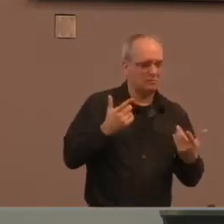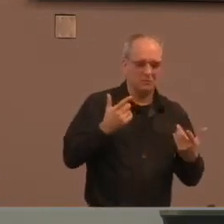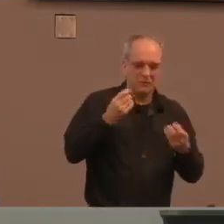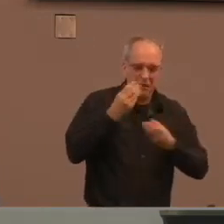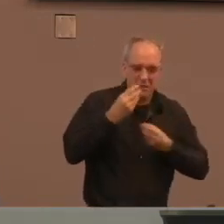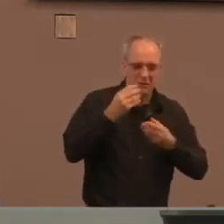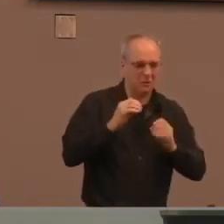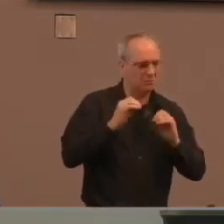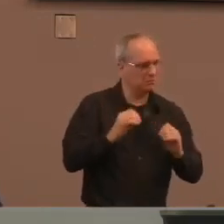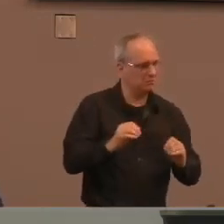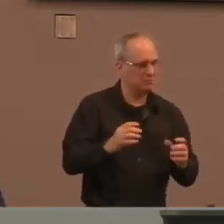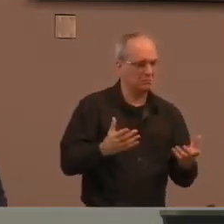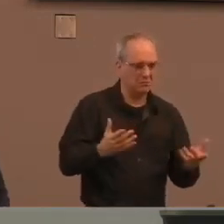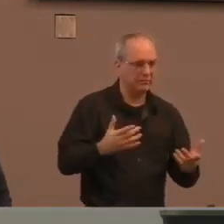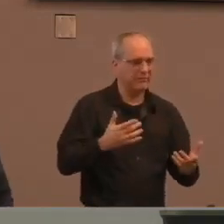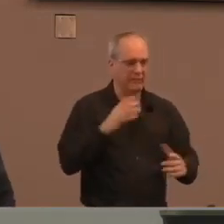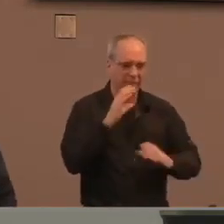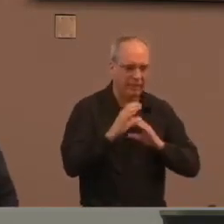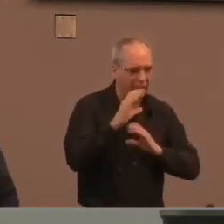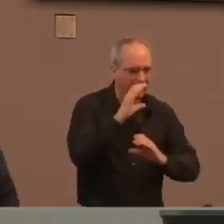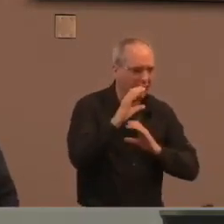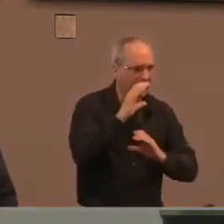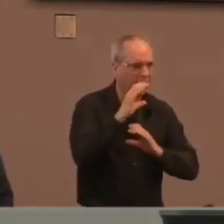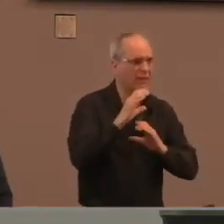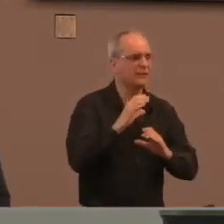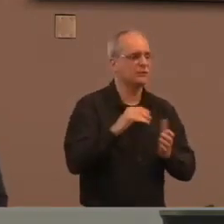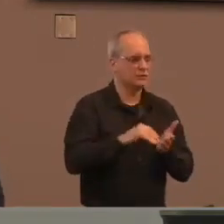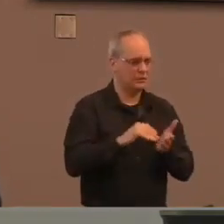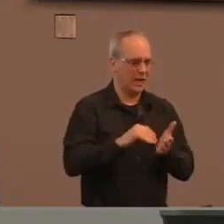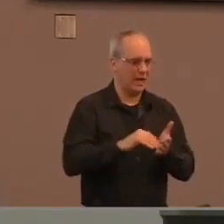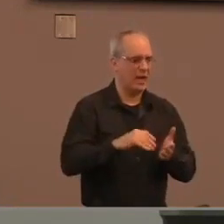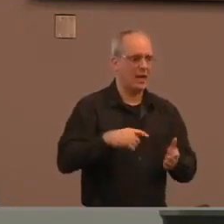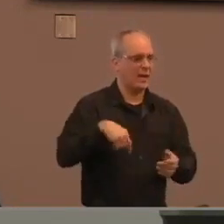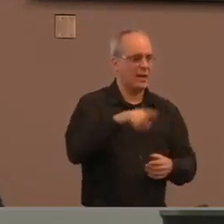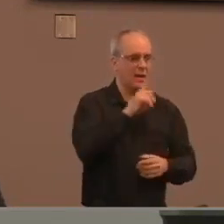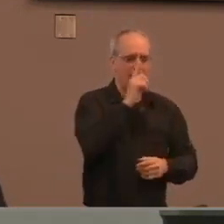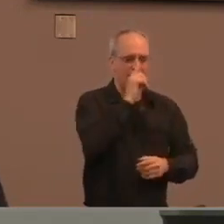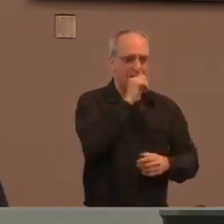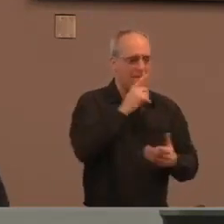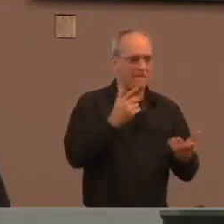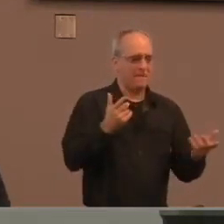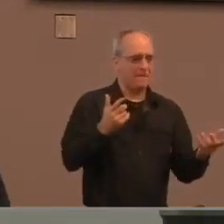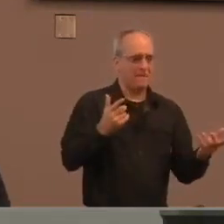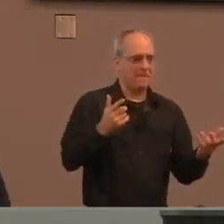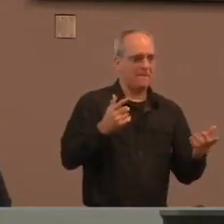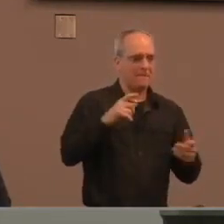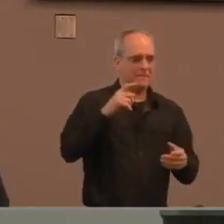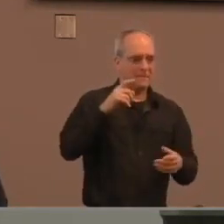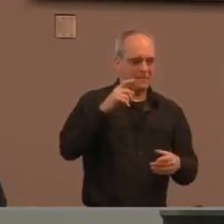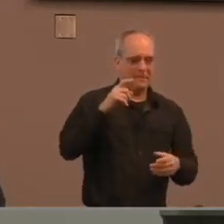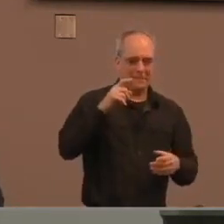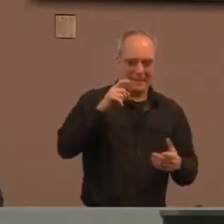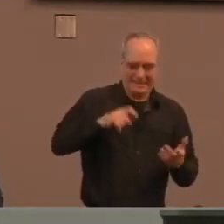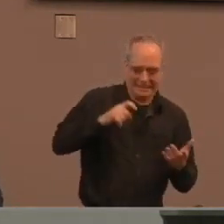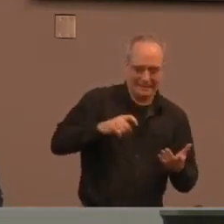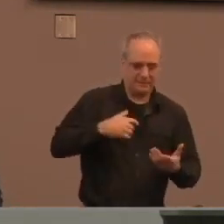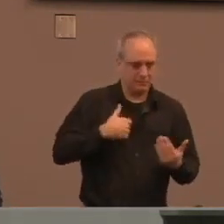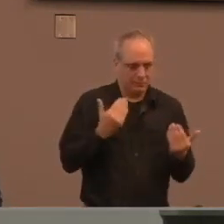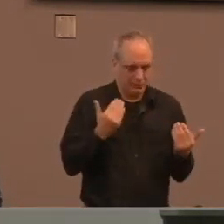Often we're unable to get the right supports for our mental health needs because